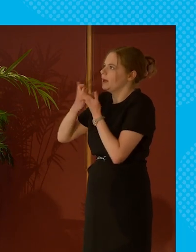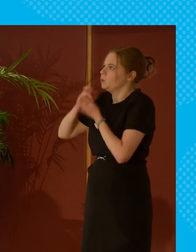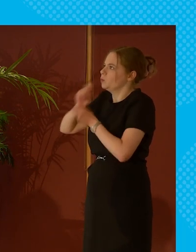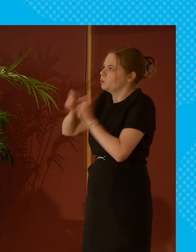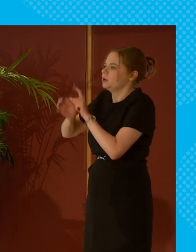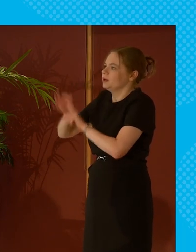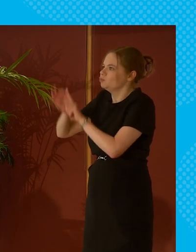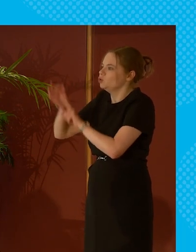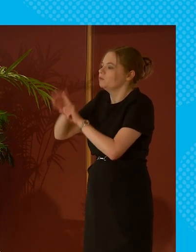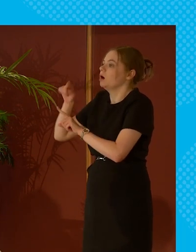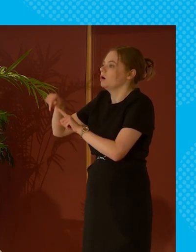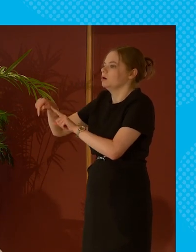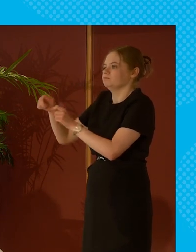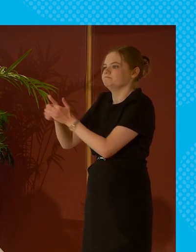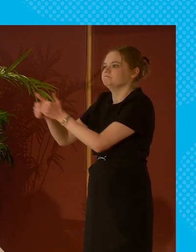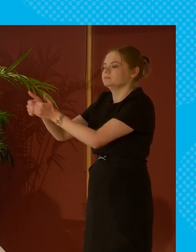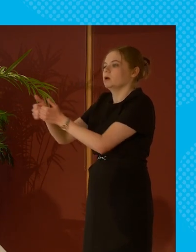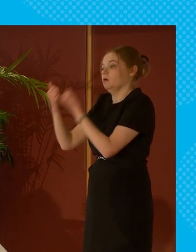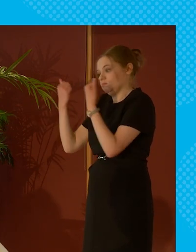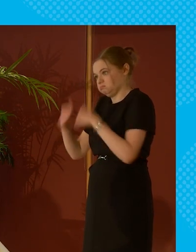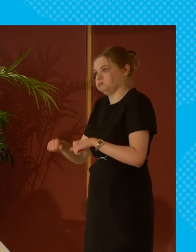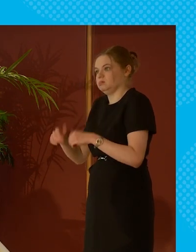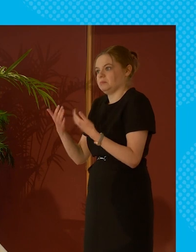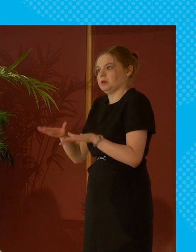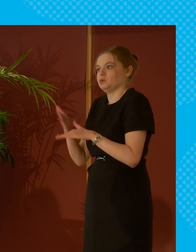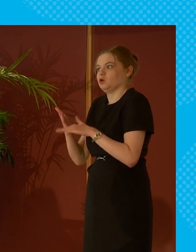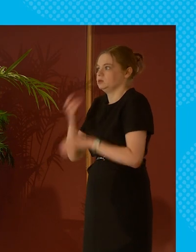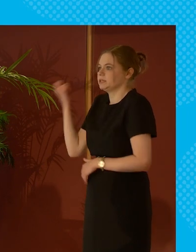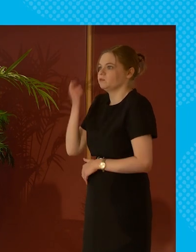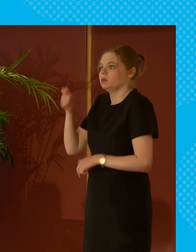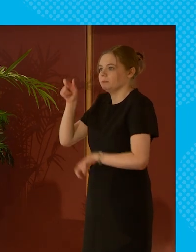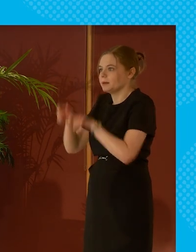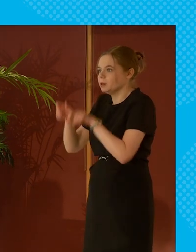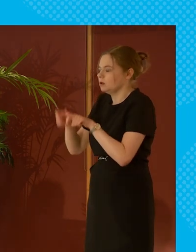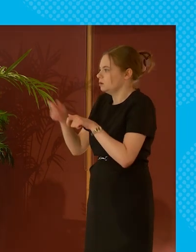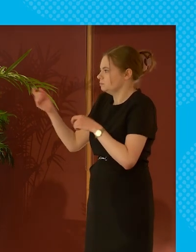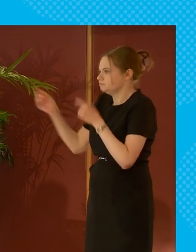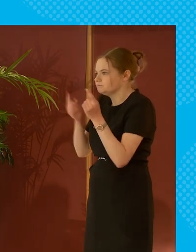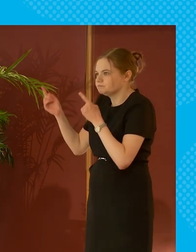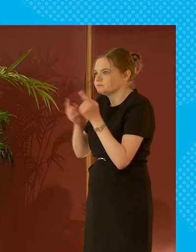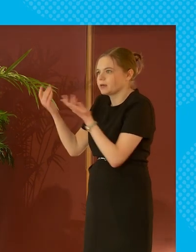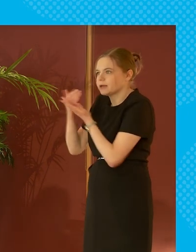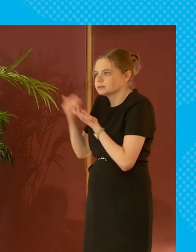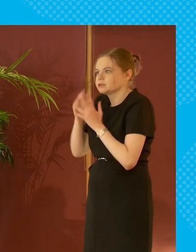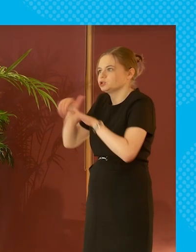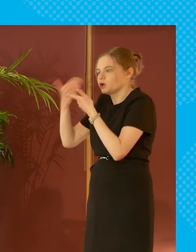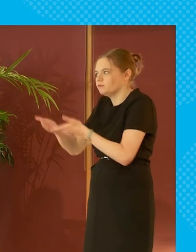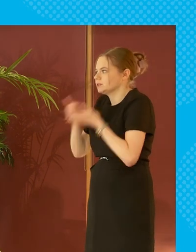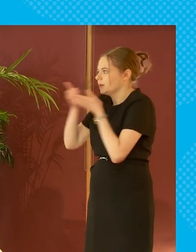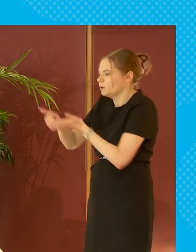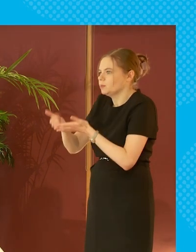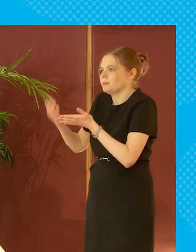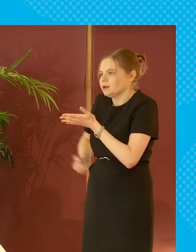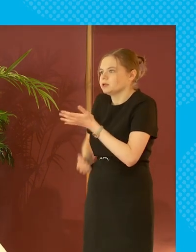it could be tweaked and improved and you follow those just worked it brought people in it brought people into access services helping